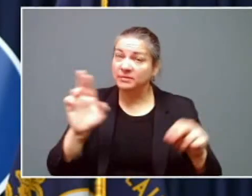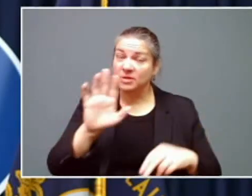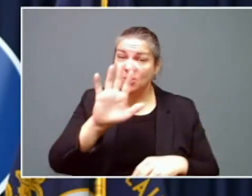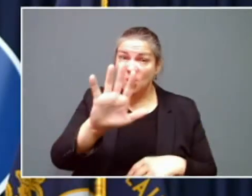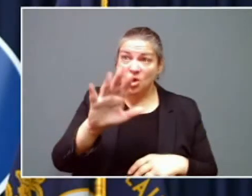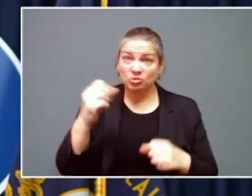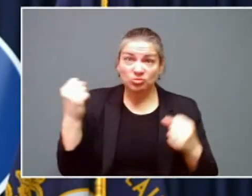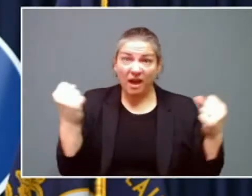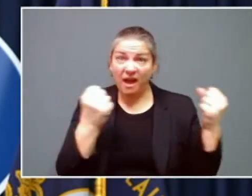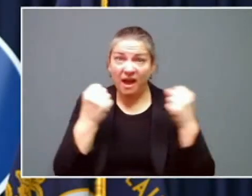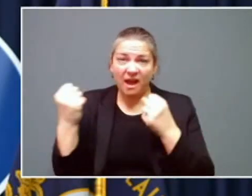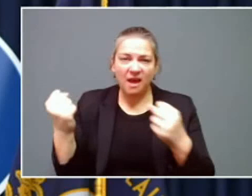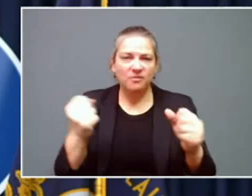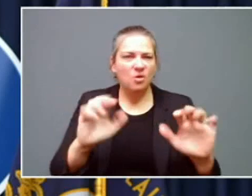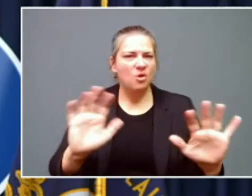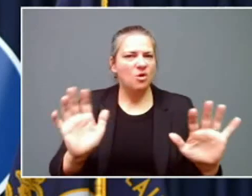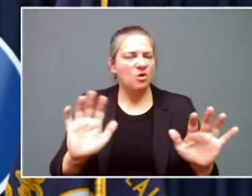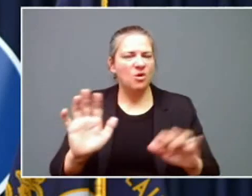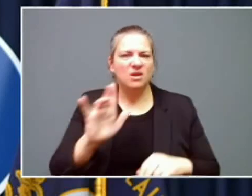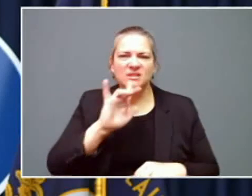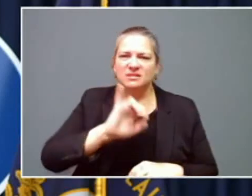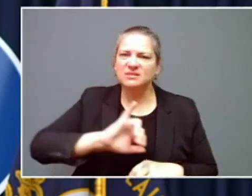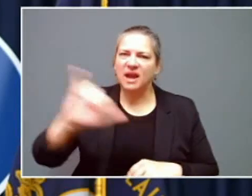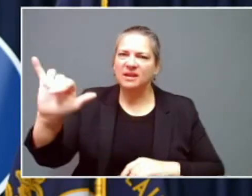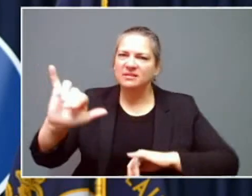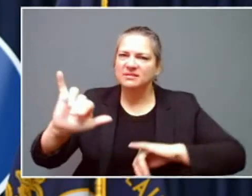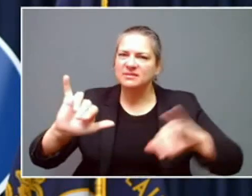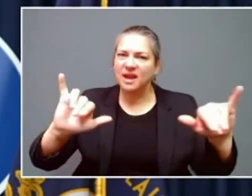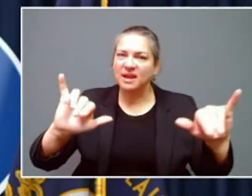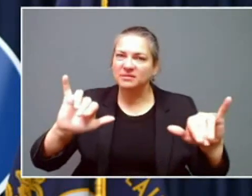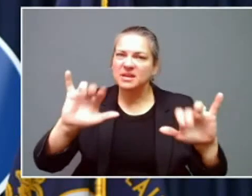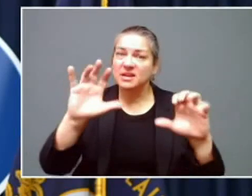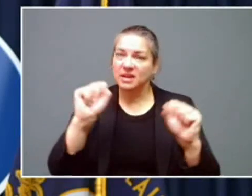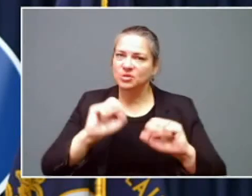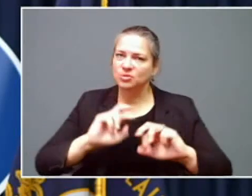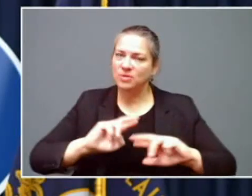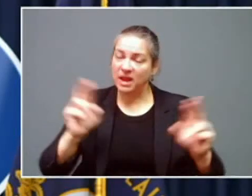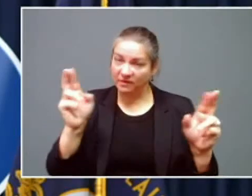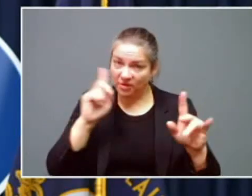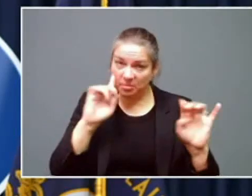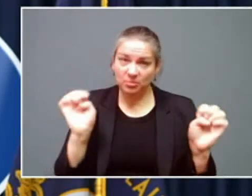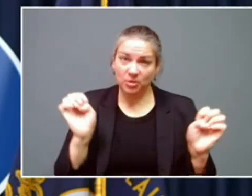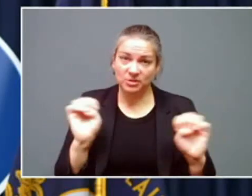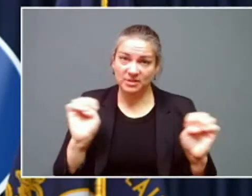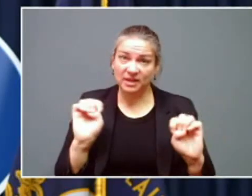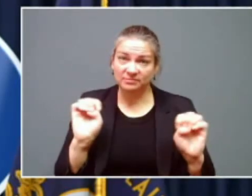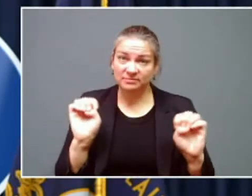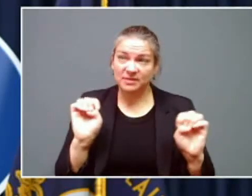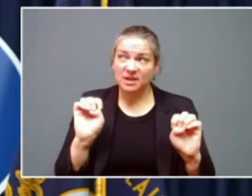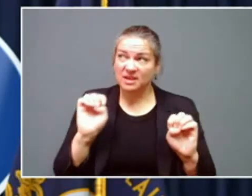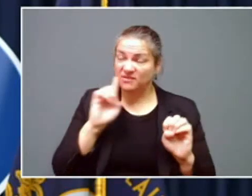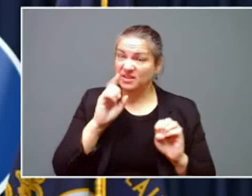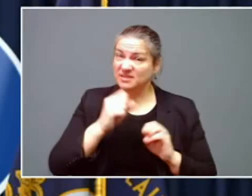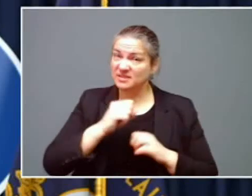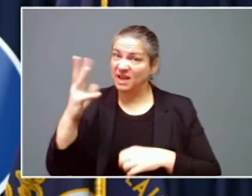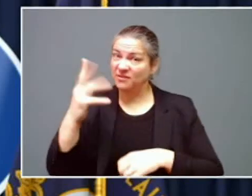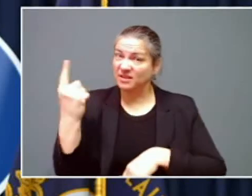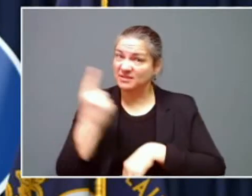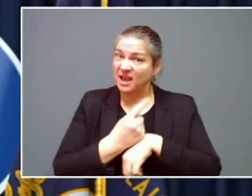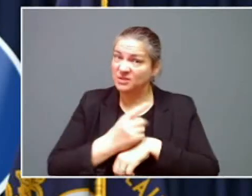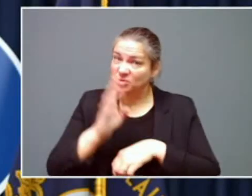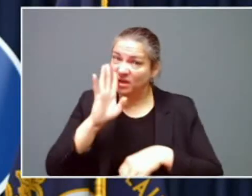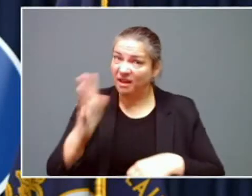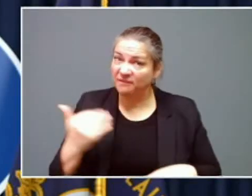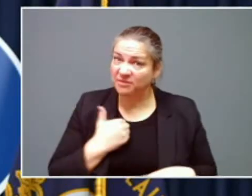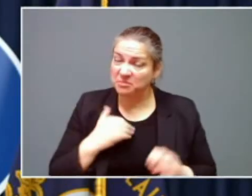and potentially deal, be ready to deal with this emergency for the next several days. So given